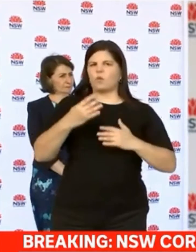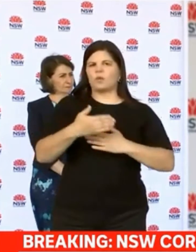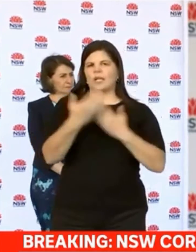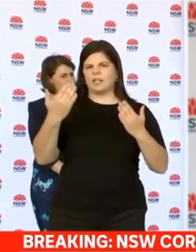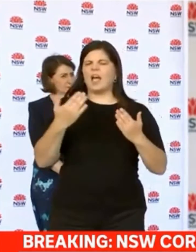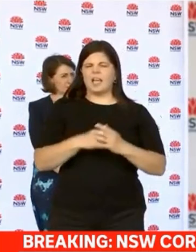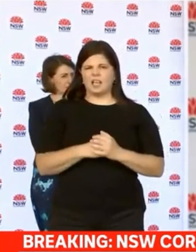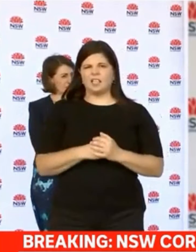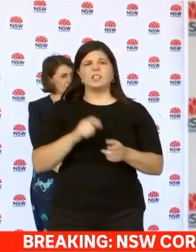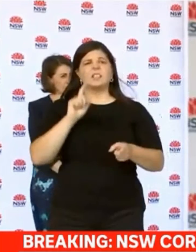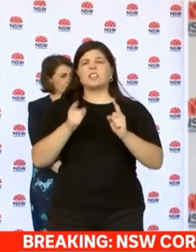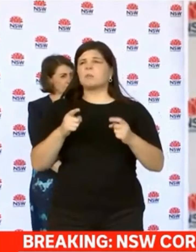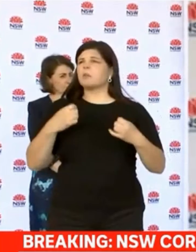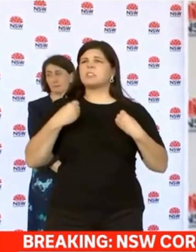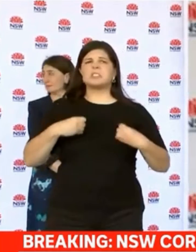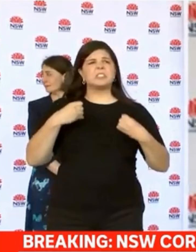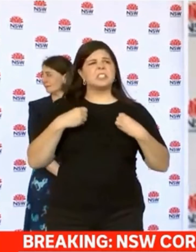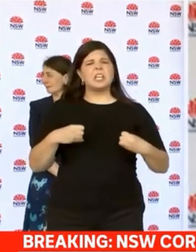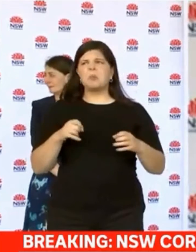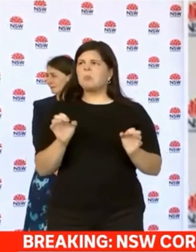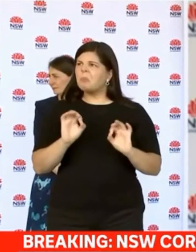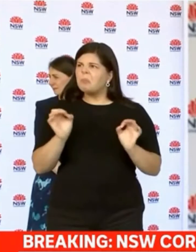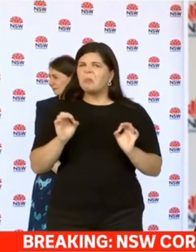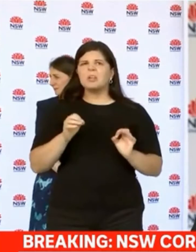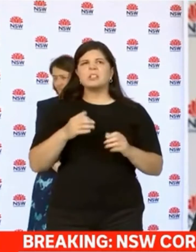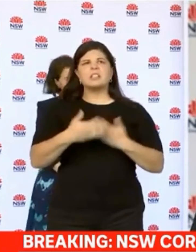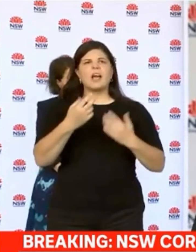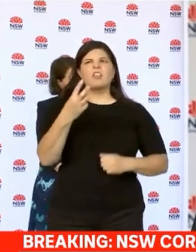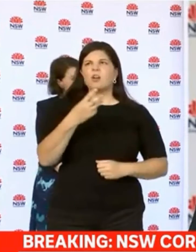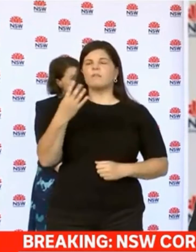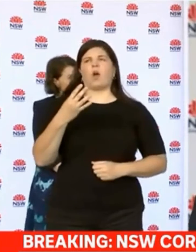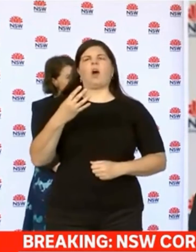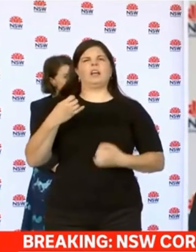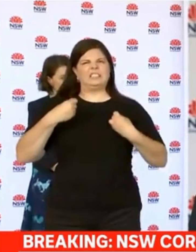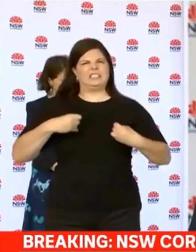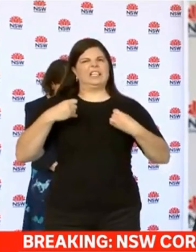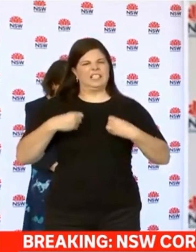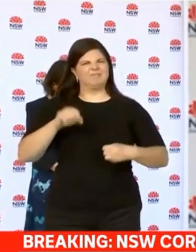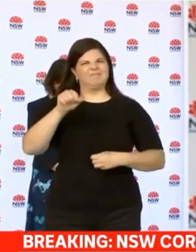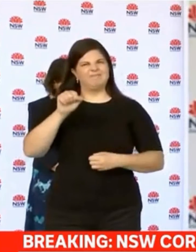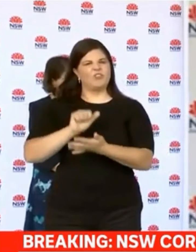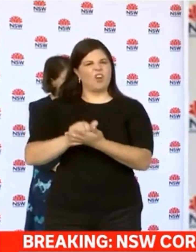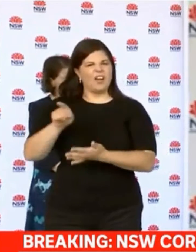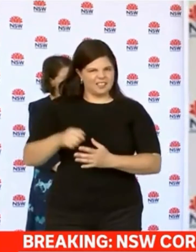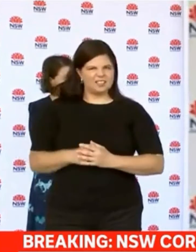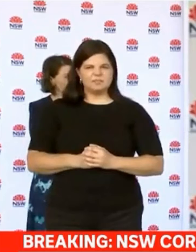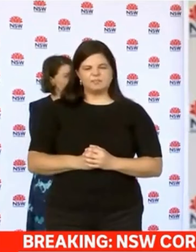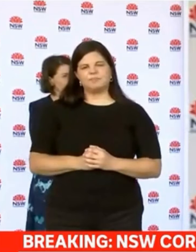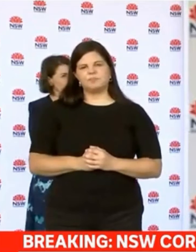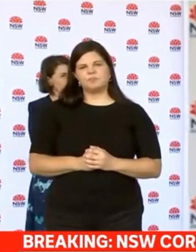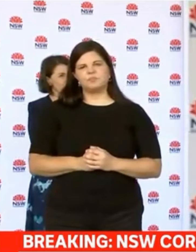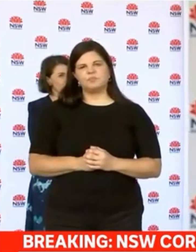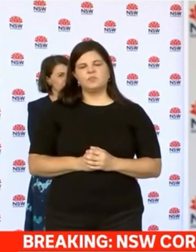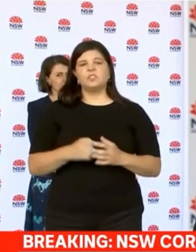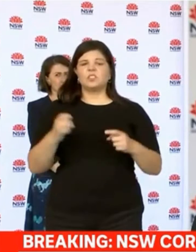by public health officials. It's also important that people are tested at the beginning that the time they go into isolation